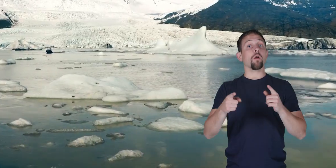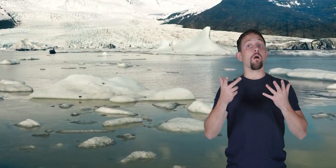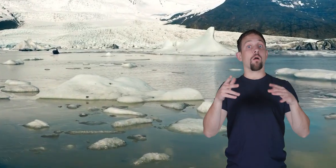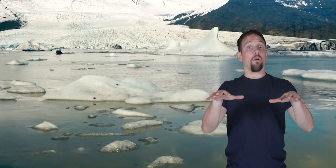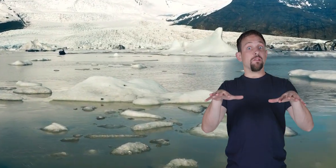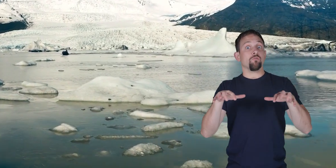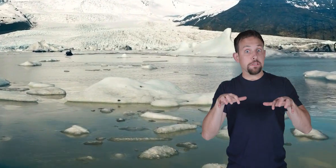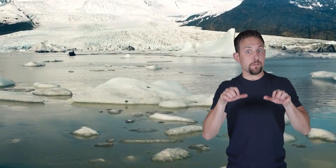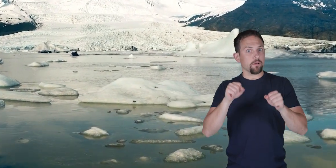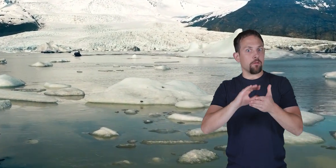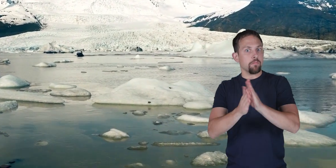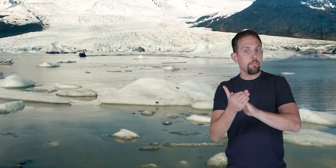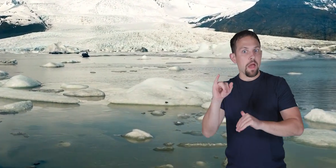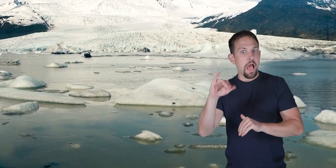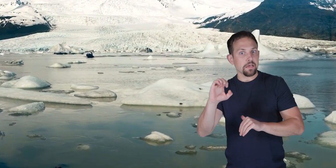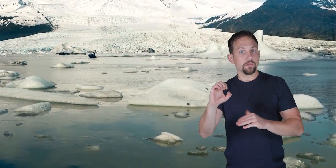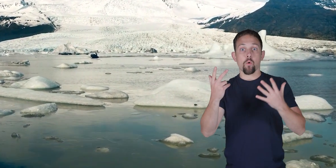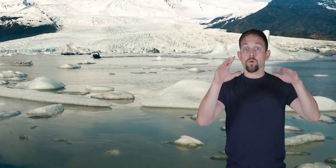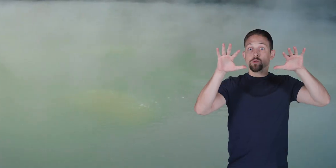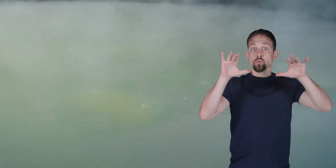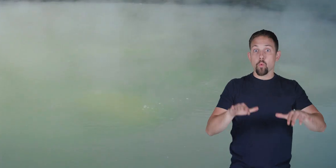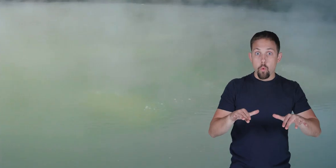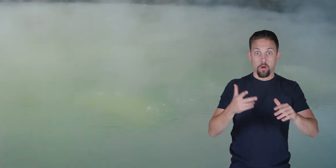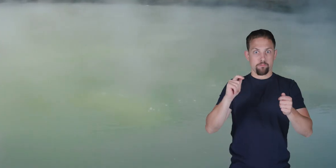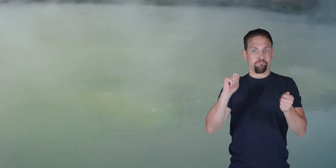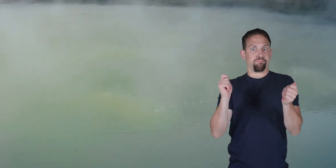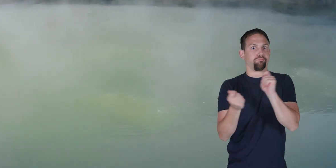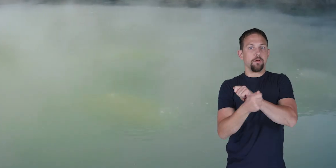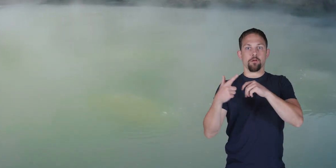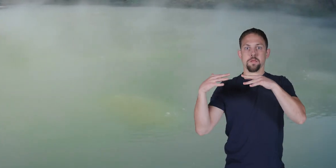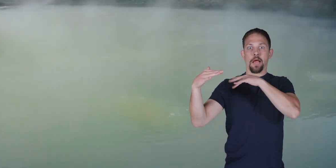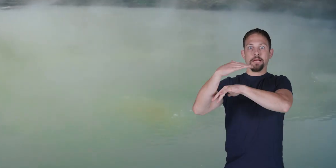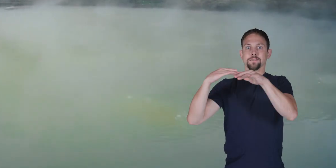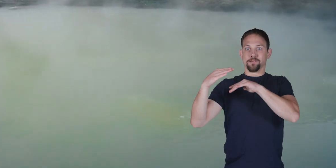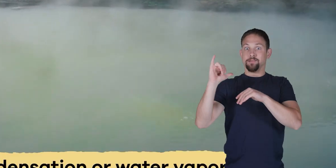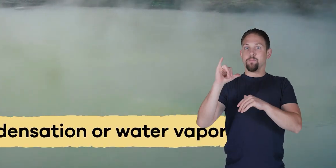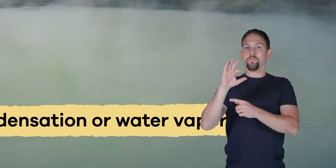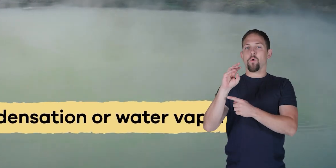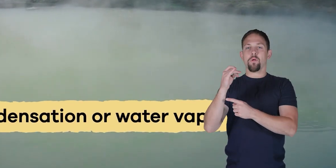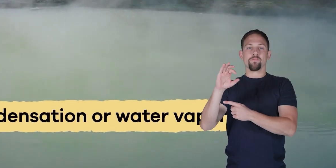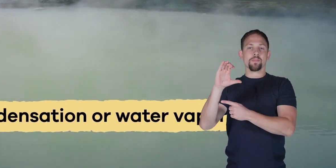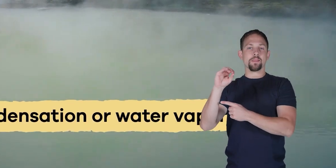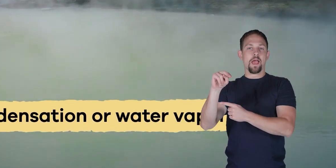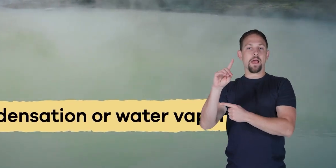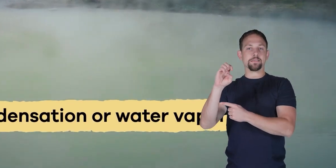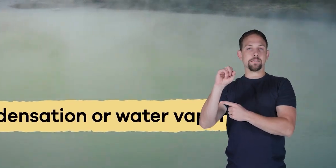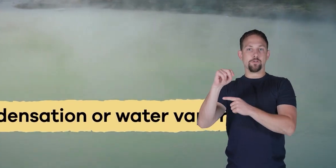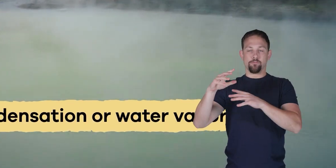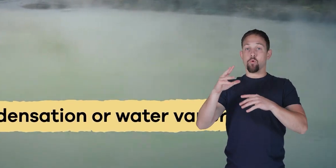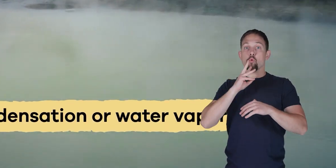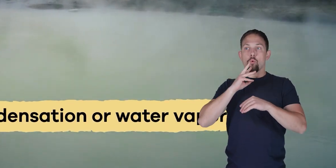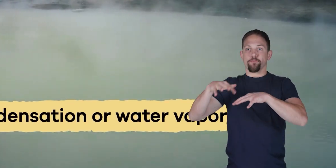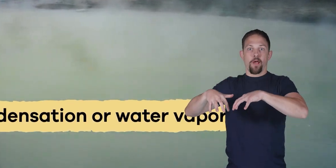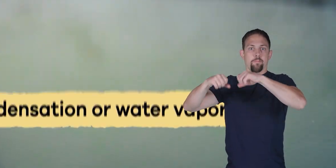it can freeze into ice or snow or change into a gas in the form of condensation or